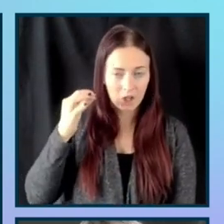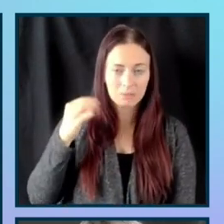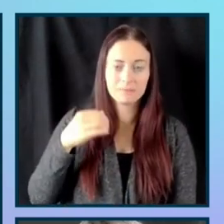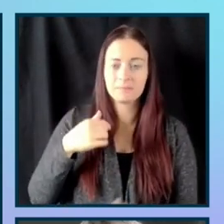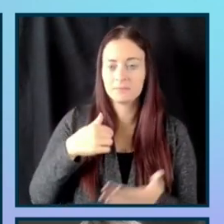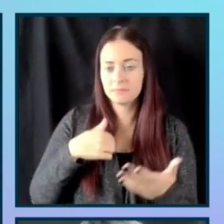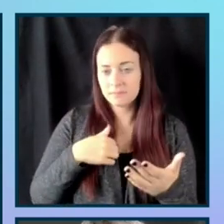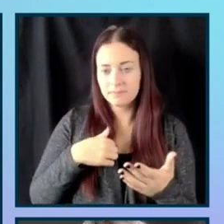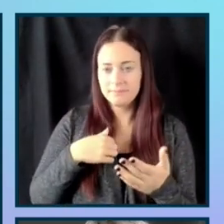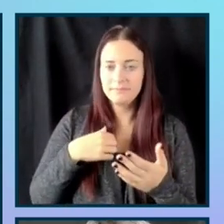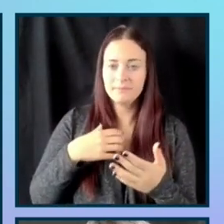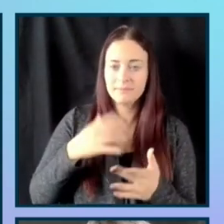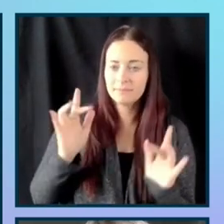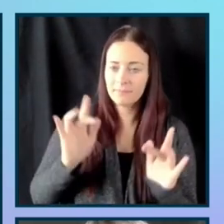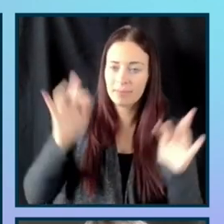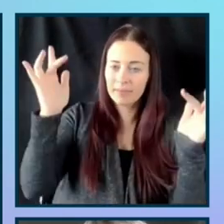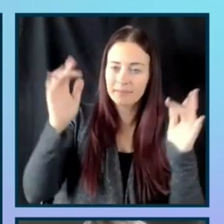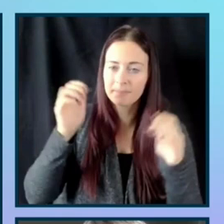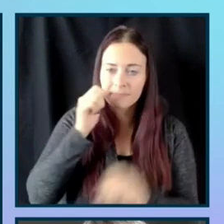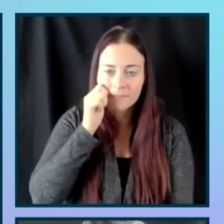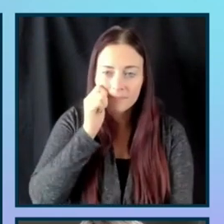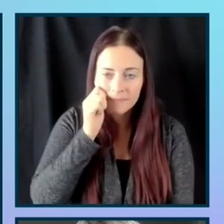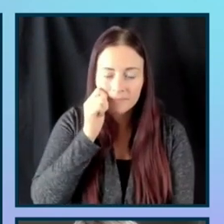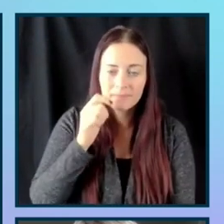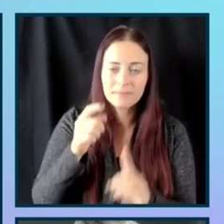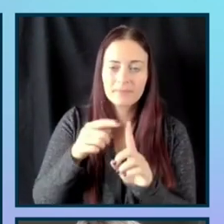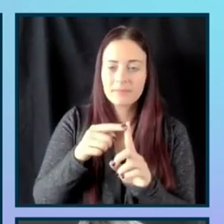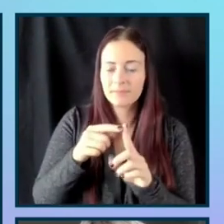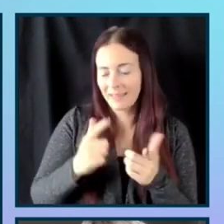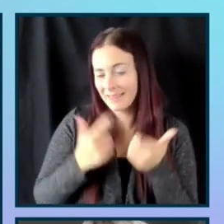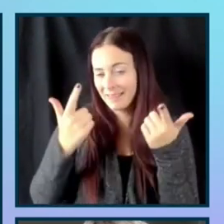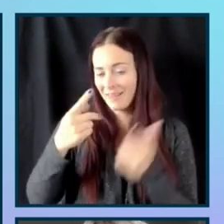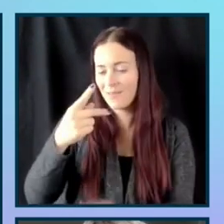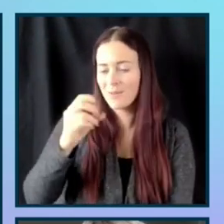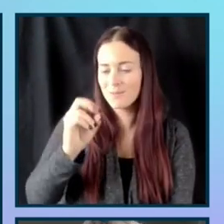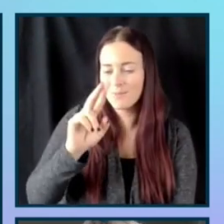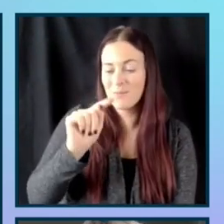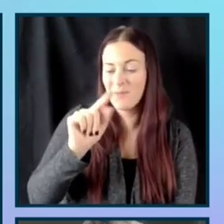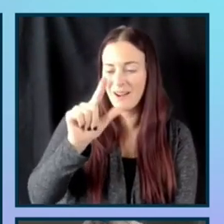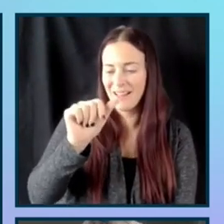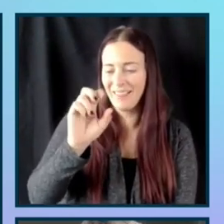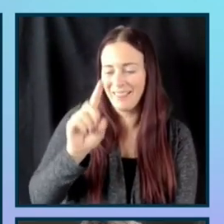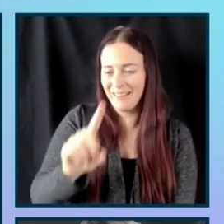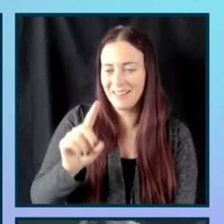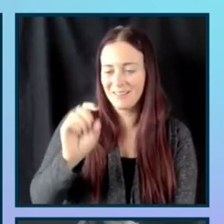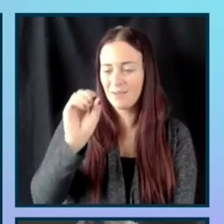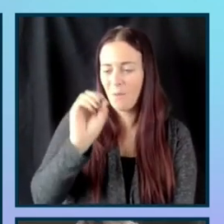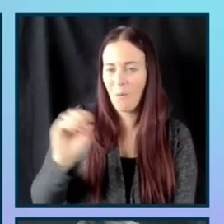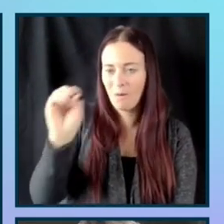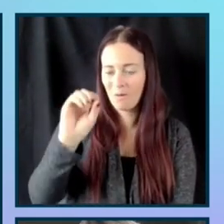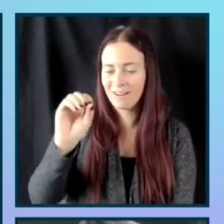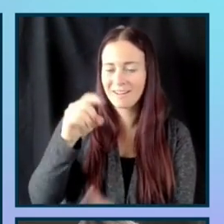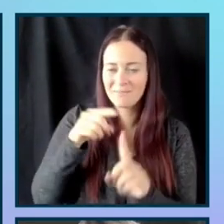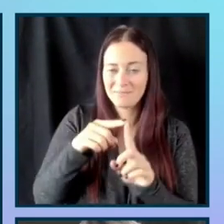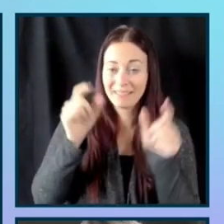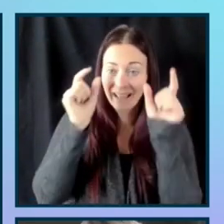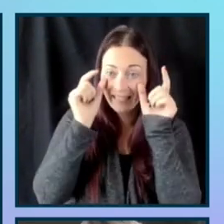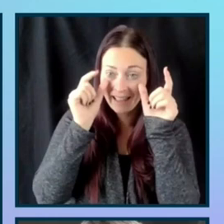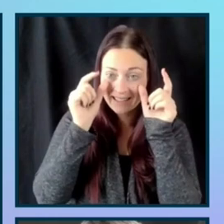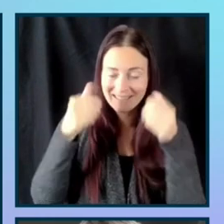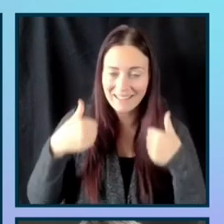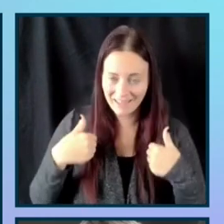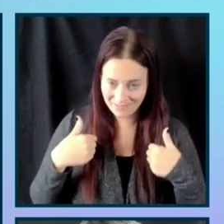pretty fair skinned, especially since I live in Portland, Oregon. I'm wearing glasses today, and I'm wearing